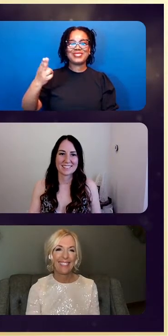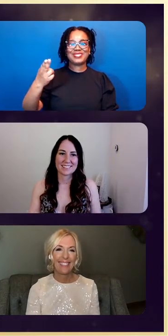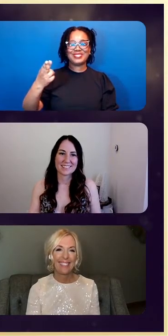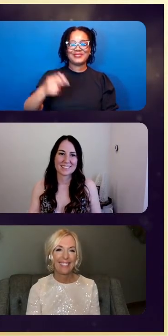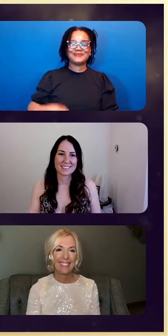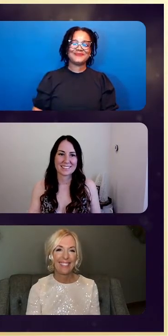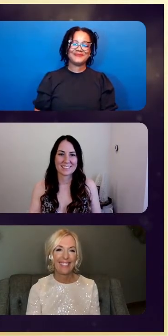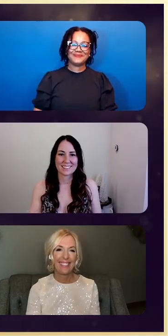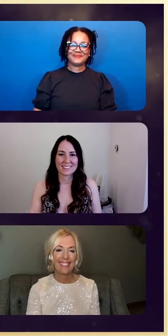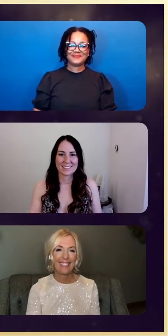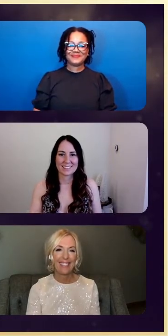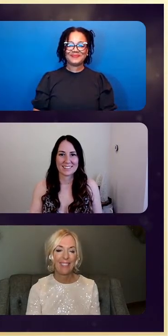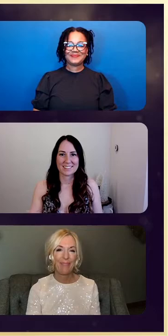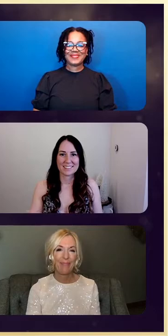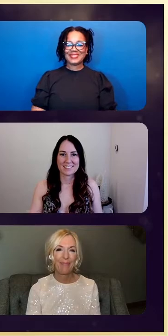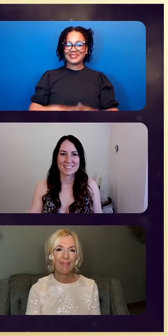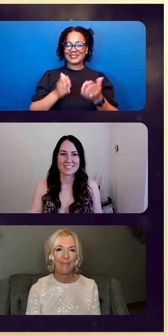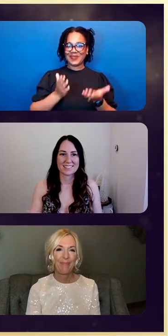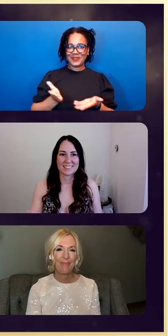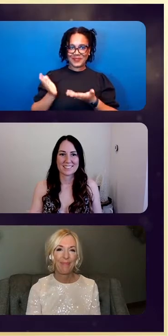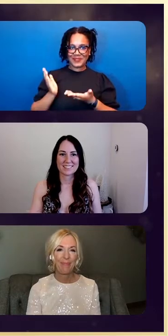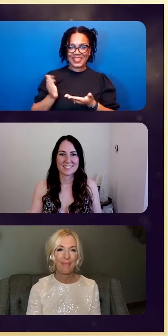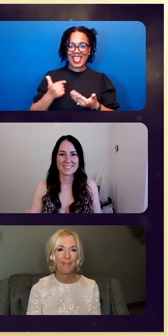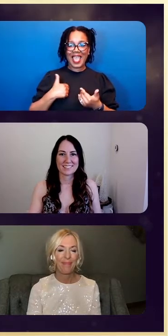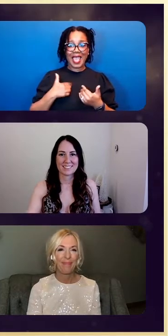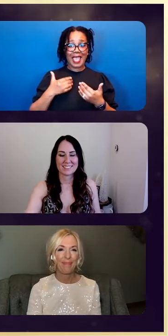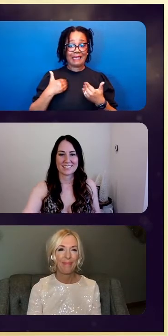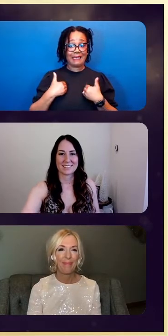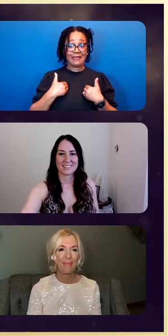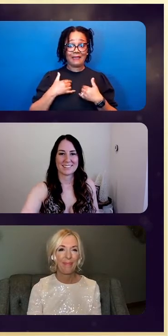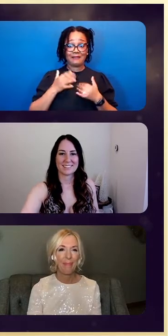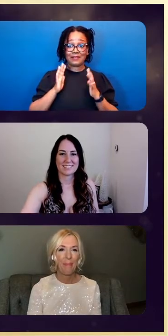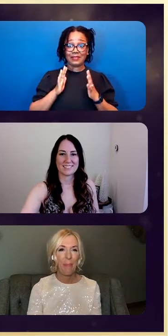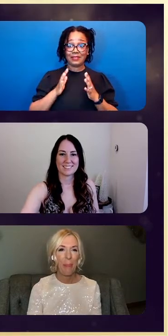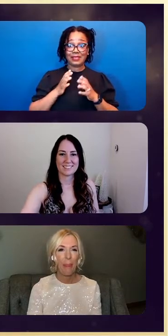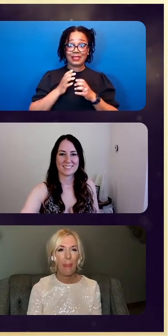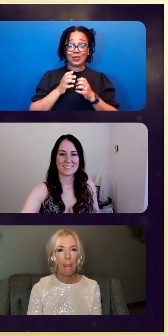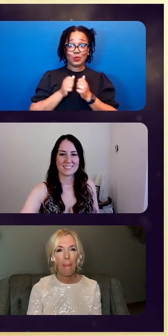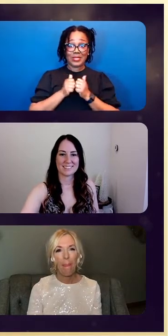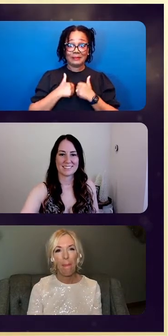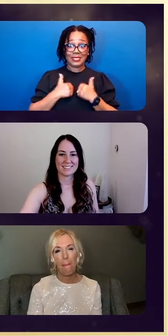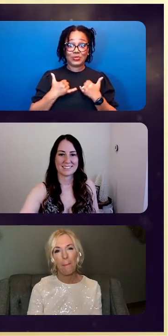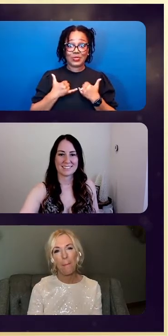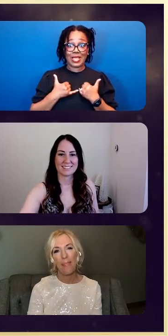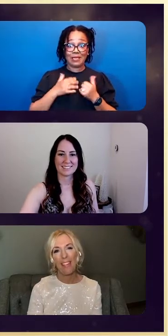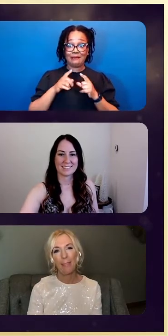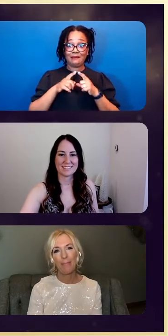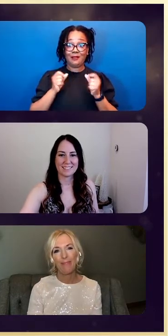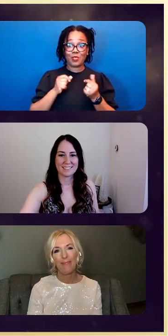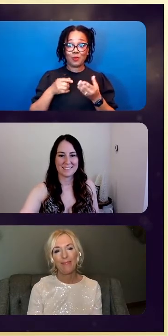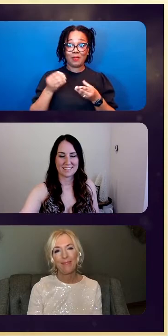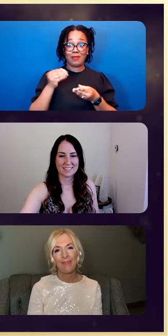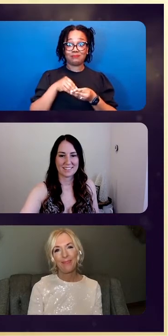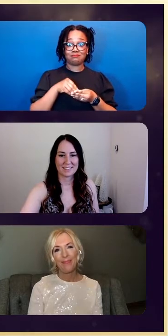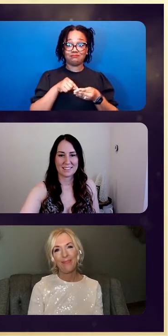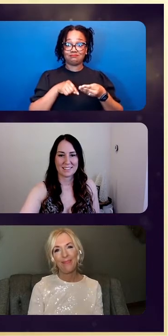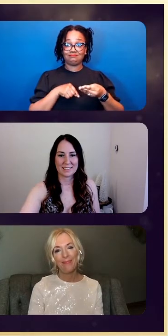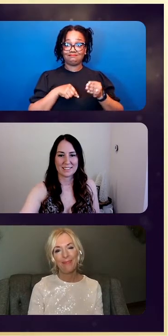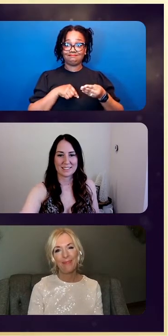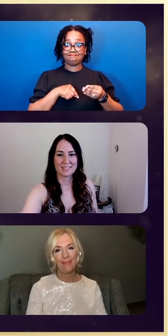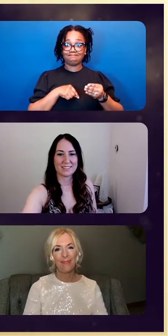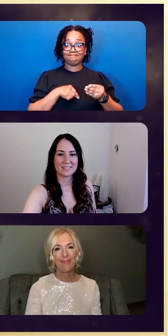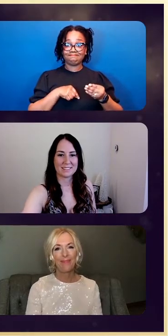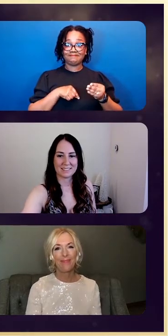So, I had delivered to me today an envelope with the winner in it. So, it is now